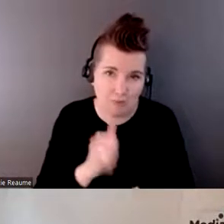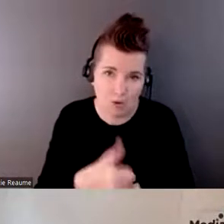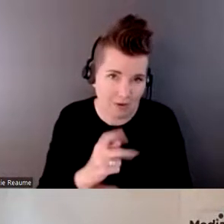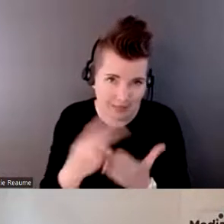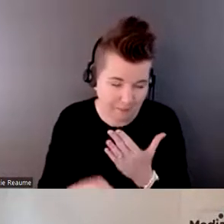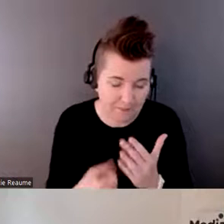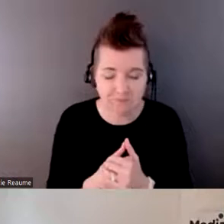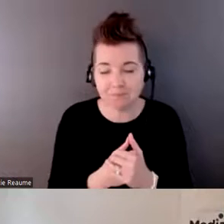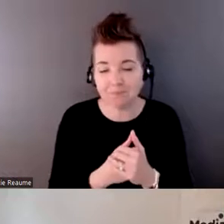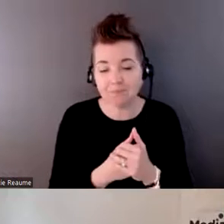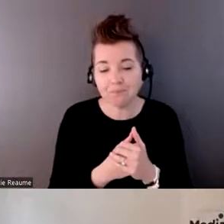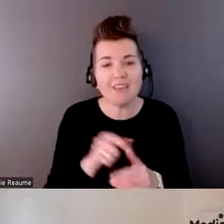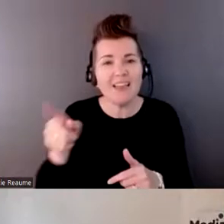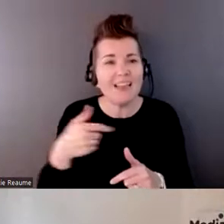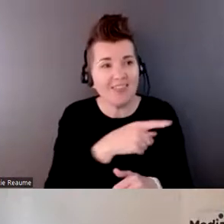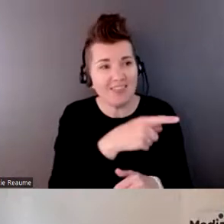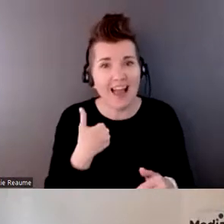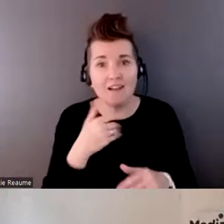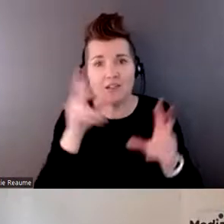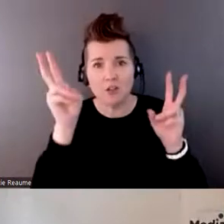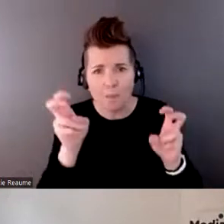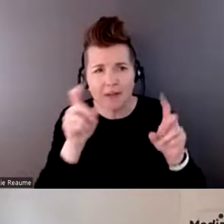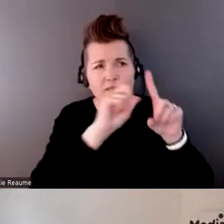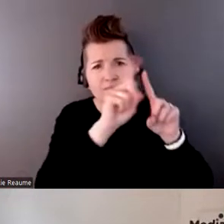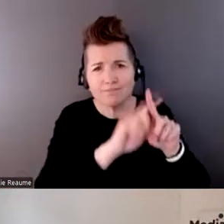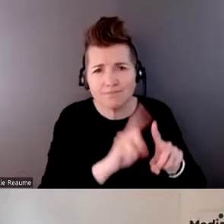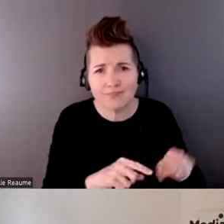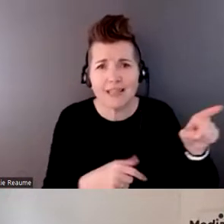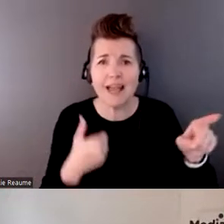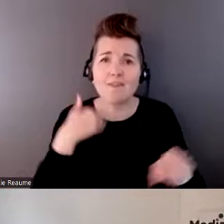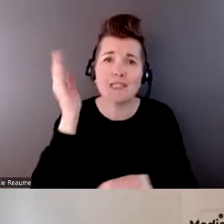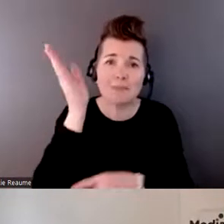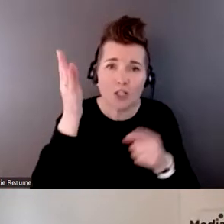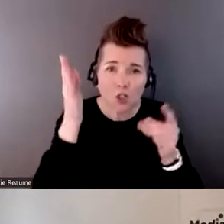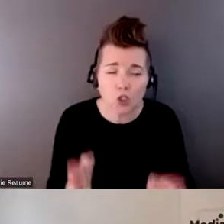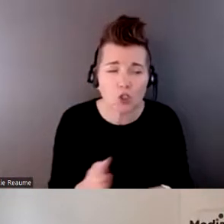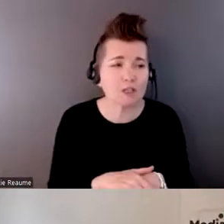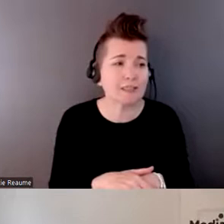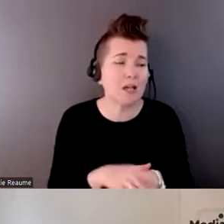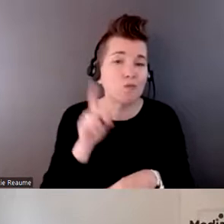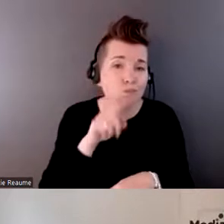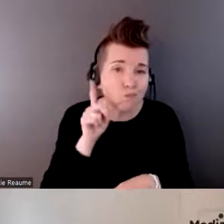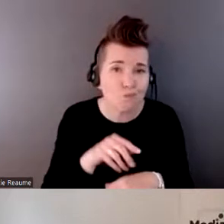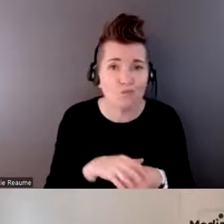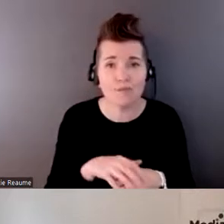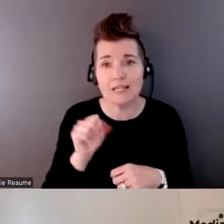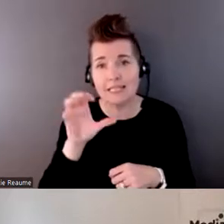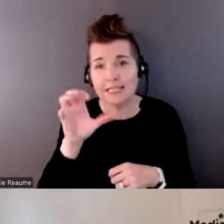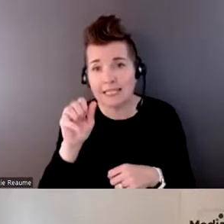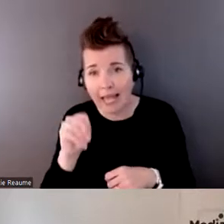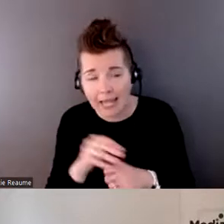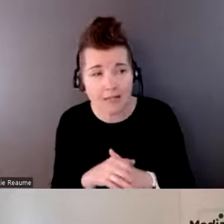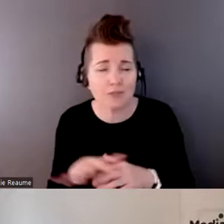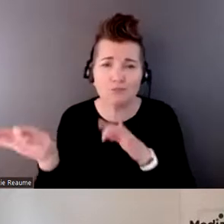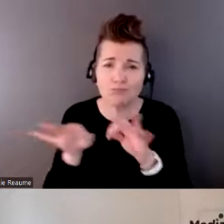different topics, uh, that they bring in speakers, and they could talk about frauds and scams. They could talk about this, uh, issue. So giving people the base